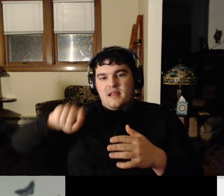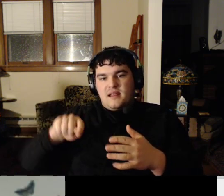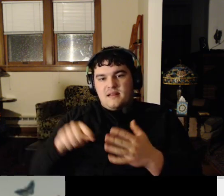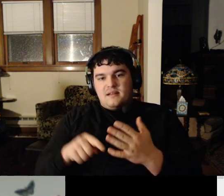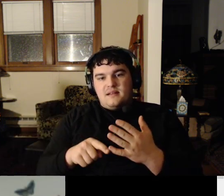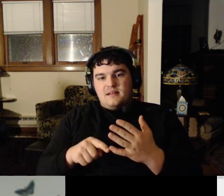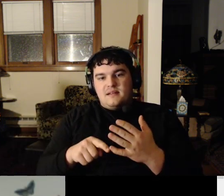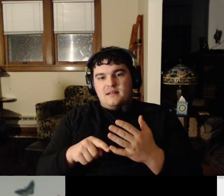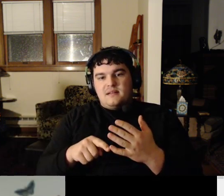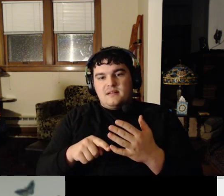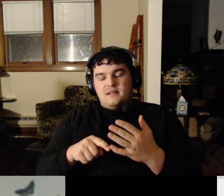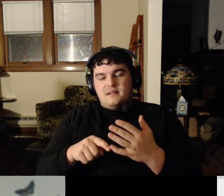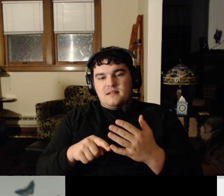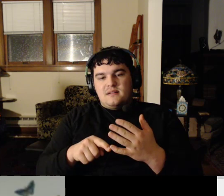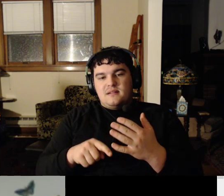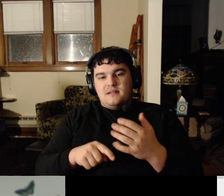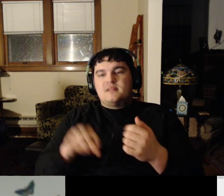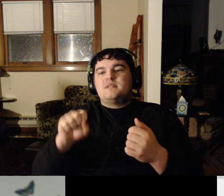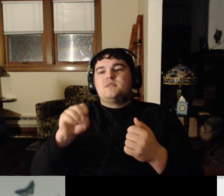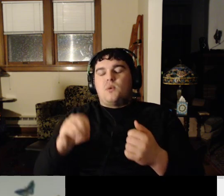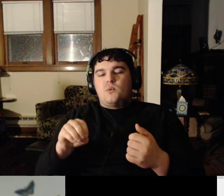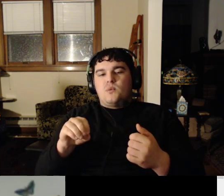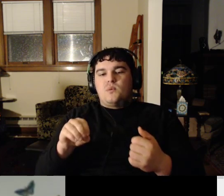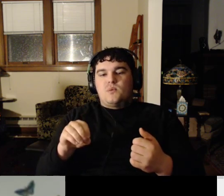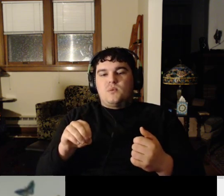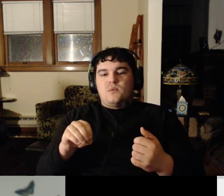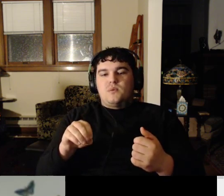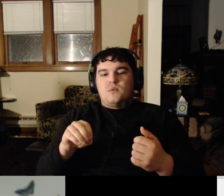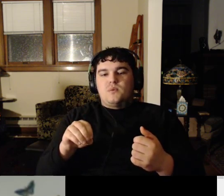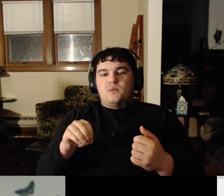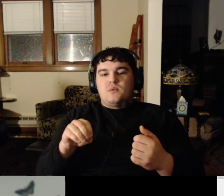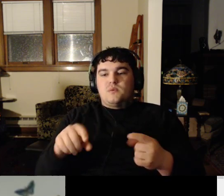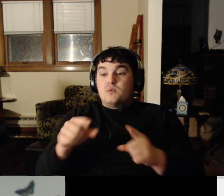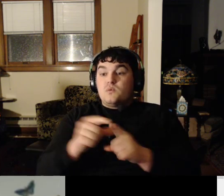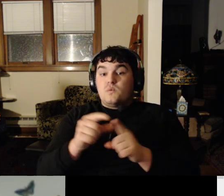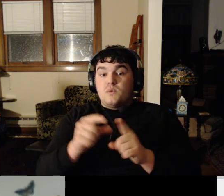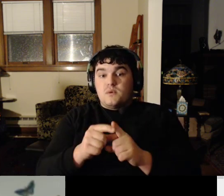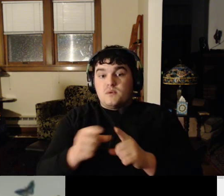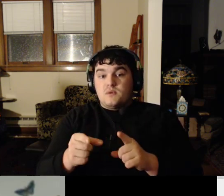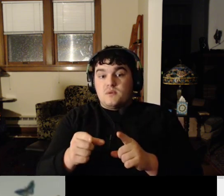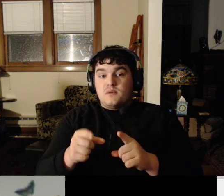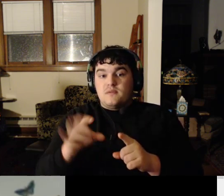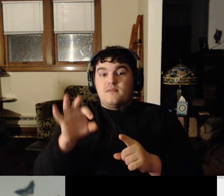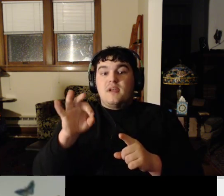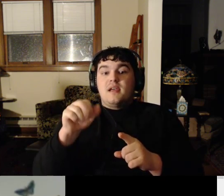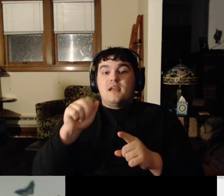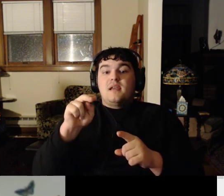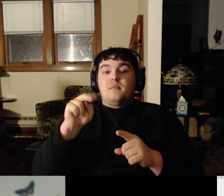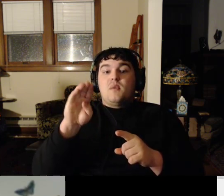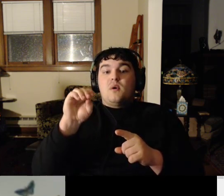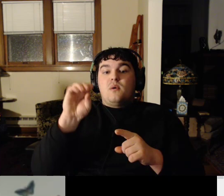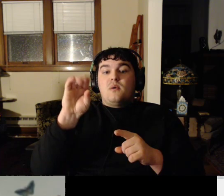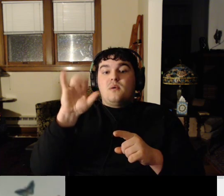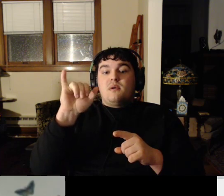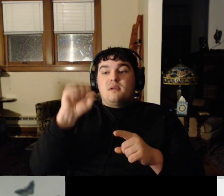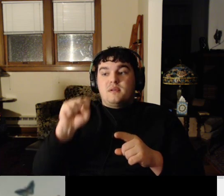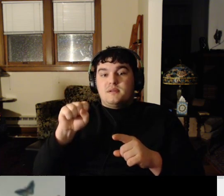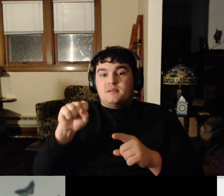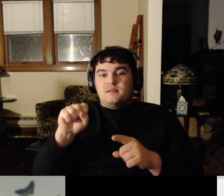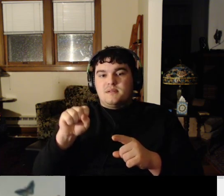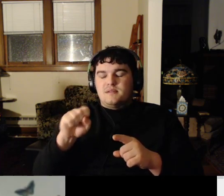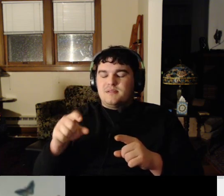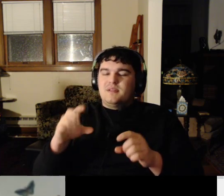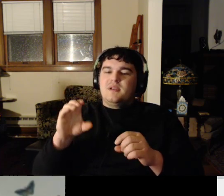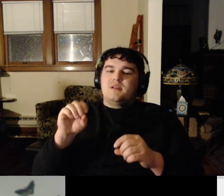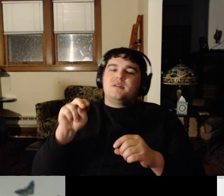And tell me again what those words are. Fanboys. Fanboys and what are conjunctions? And what